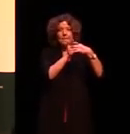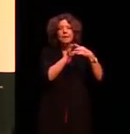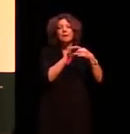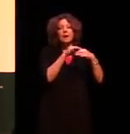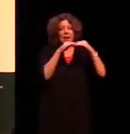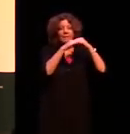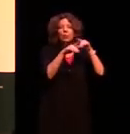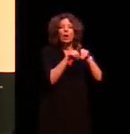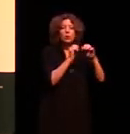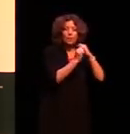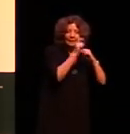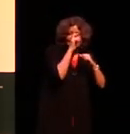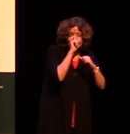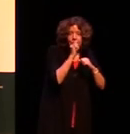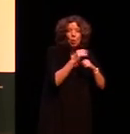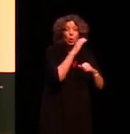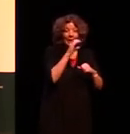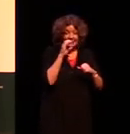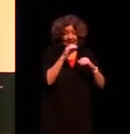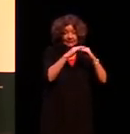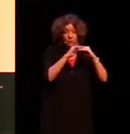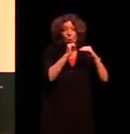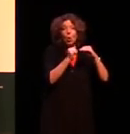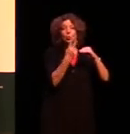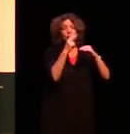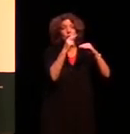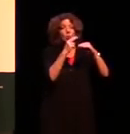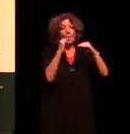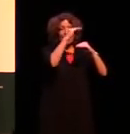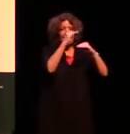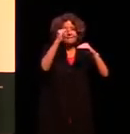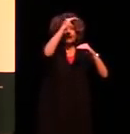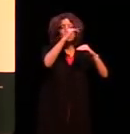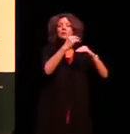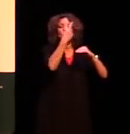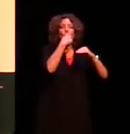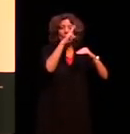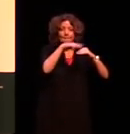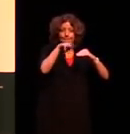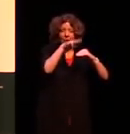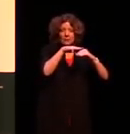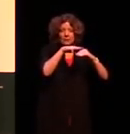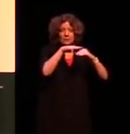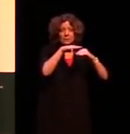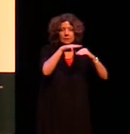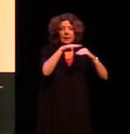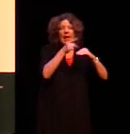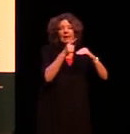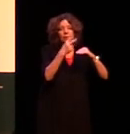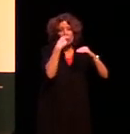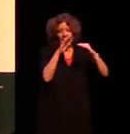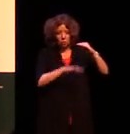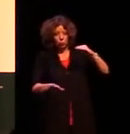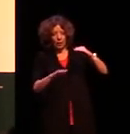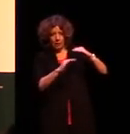cousins or the people who are two above or two below you so your grandparents and grandchildren